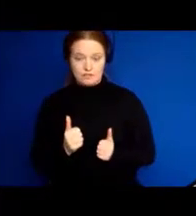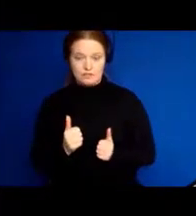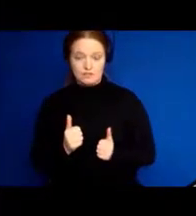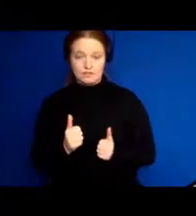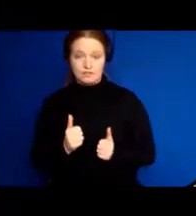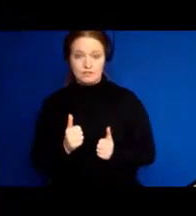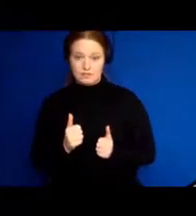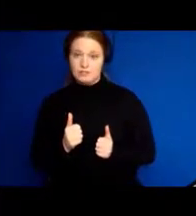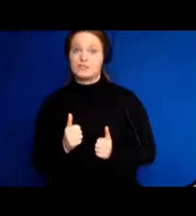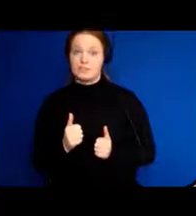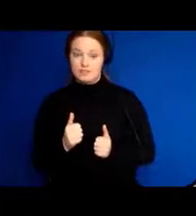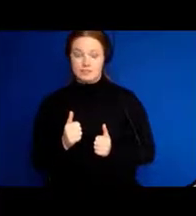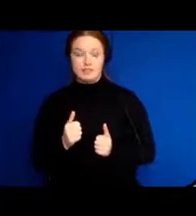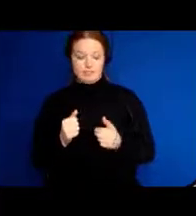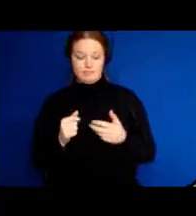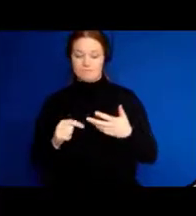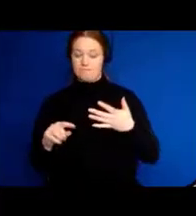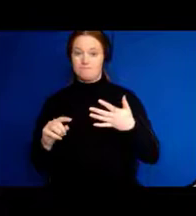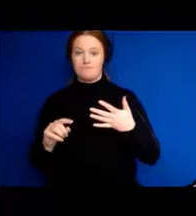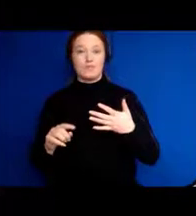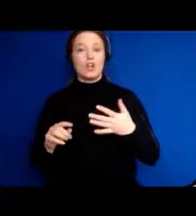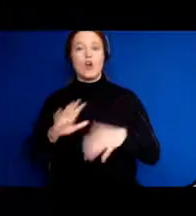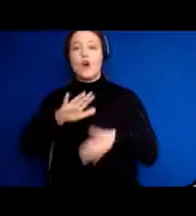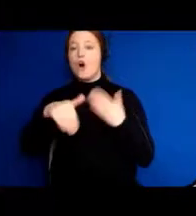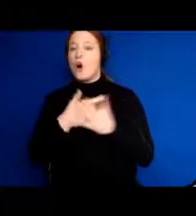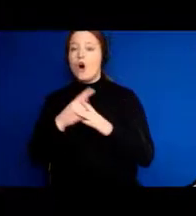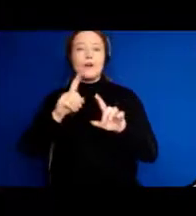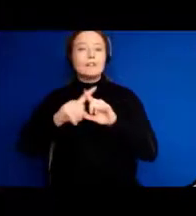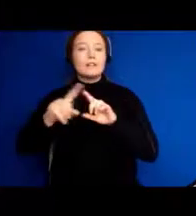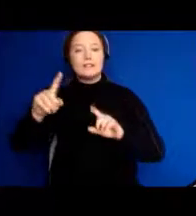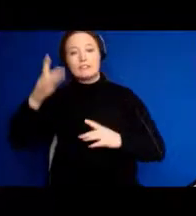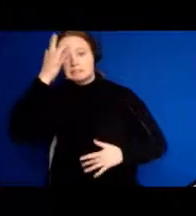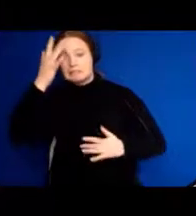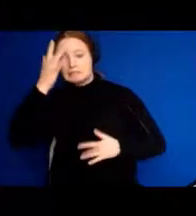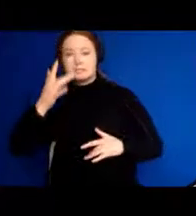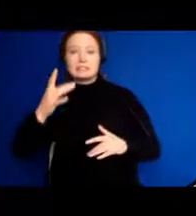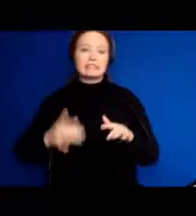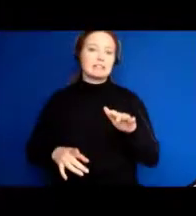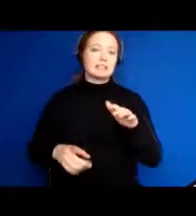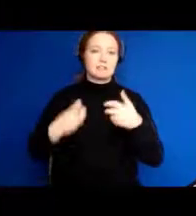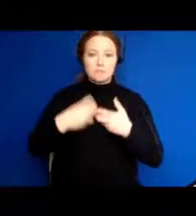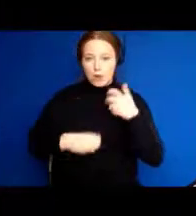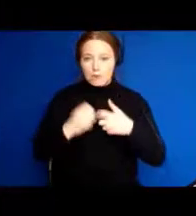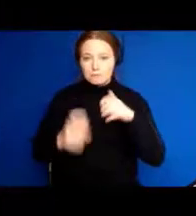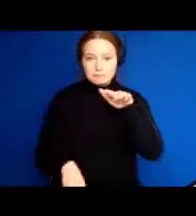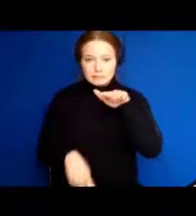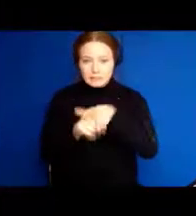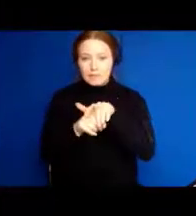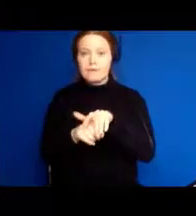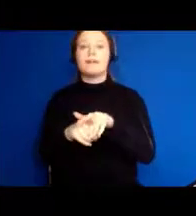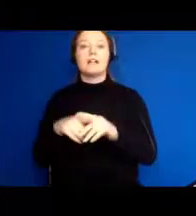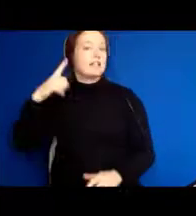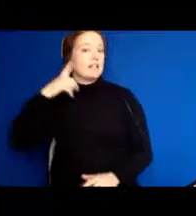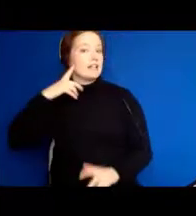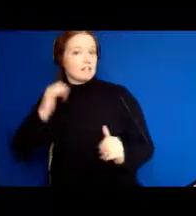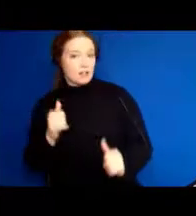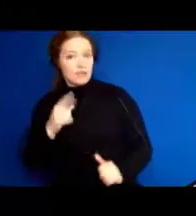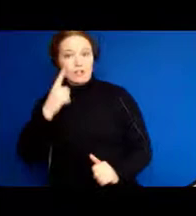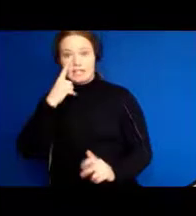these are the second and third most common impairments. So we are all